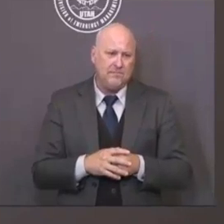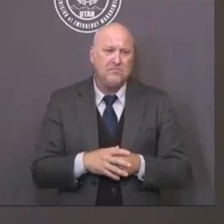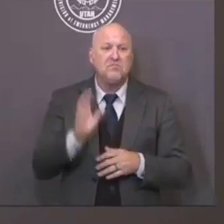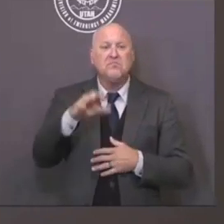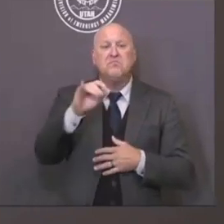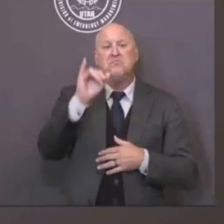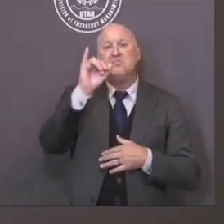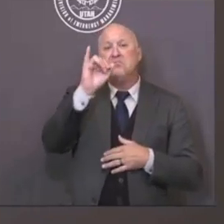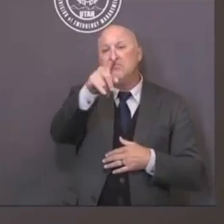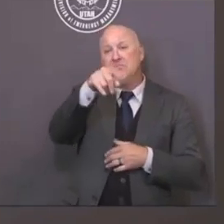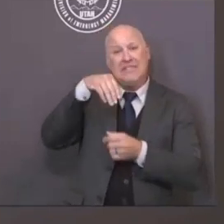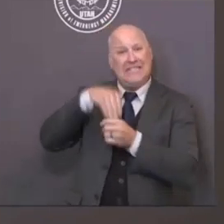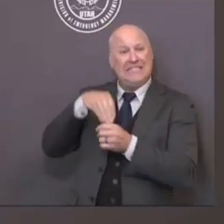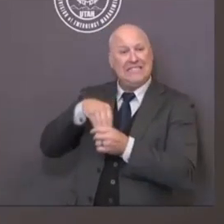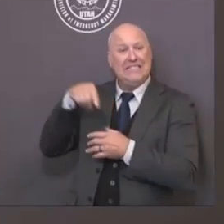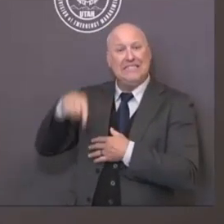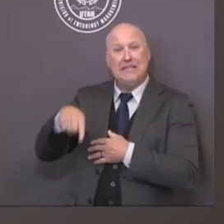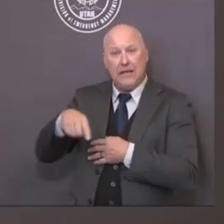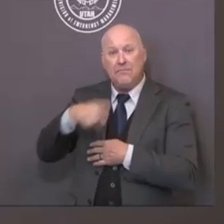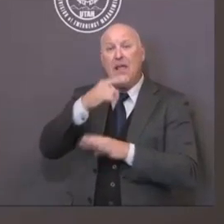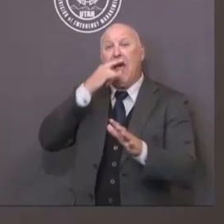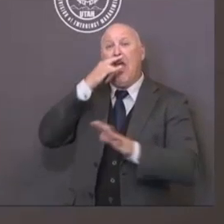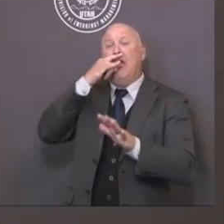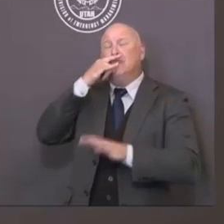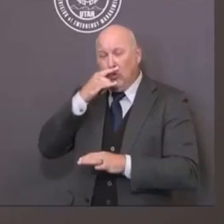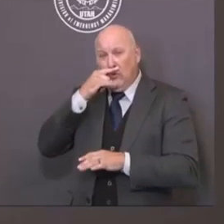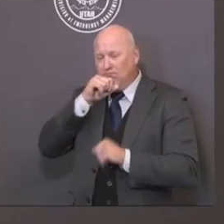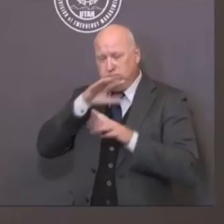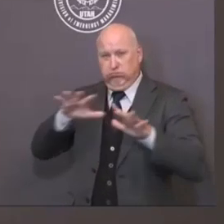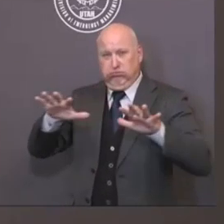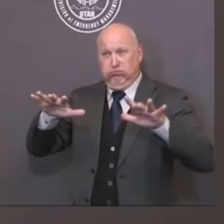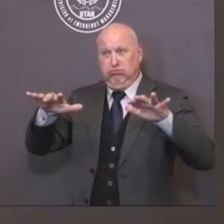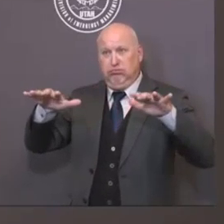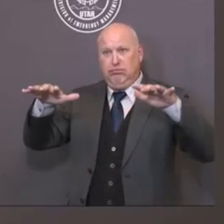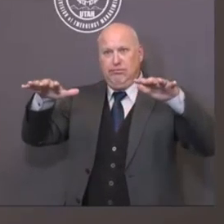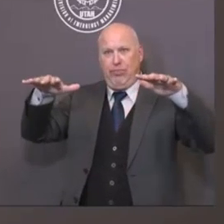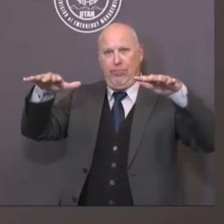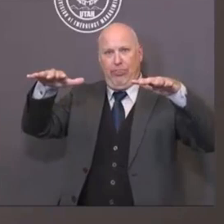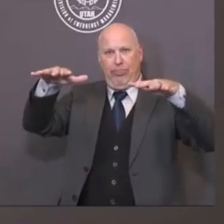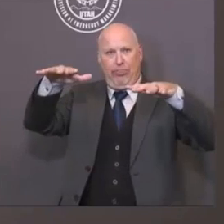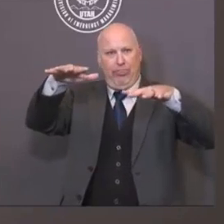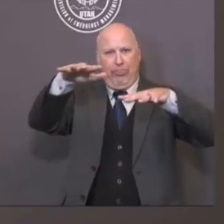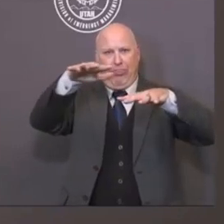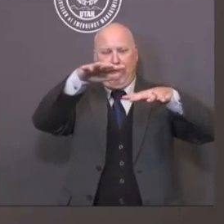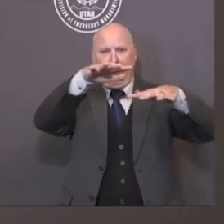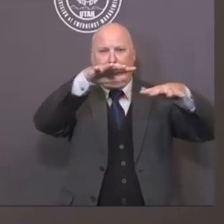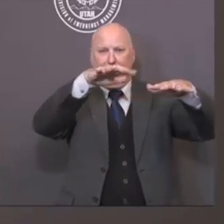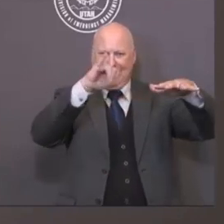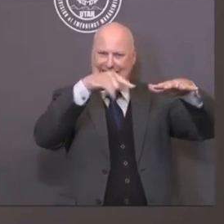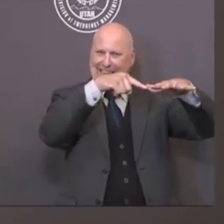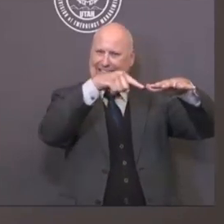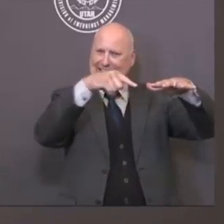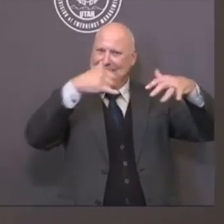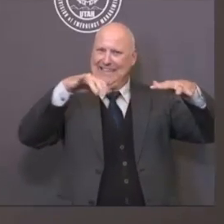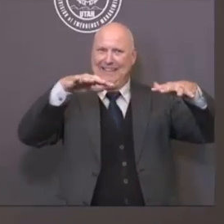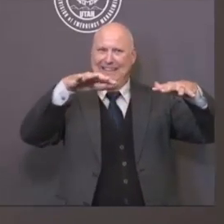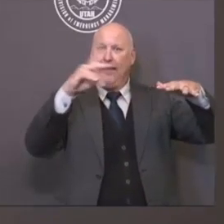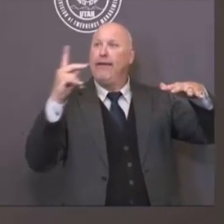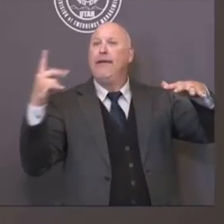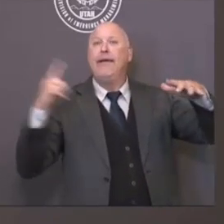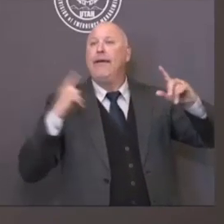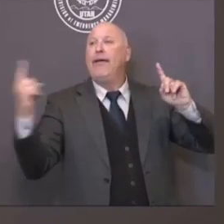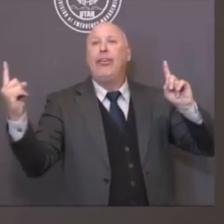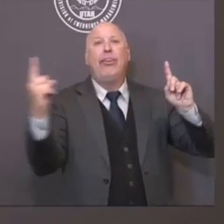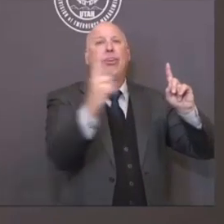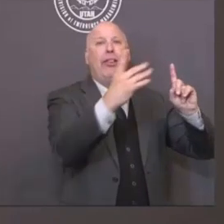droplets come out. And that's how the virus is spread. So again, common sense would tell us that we